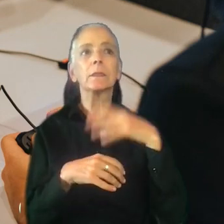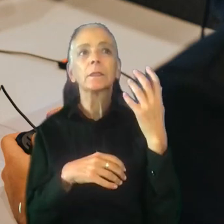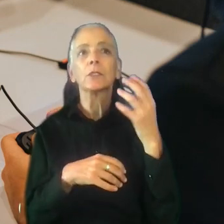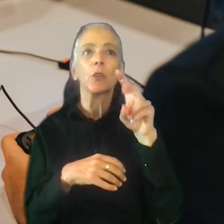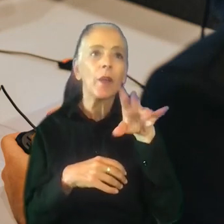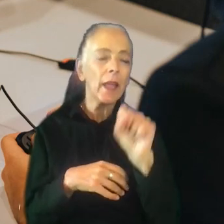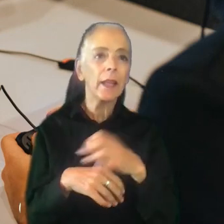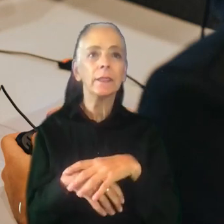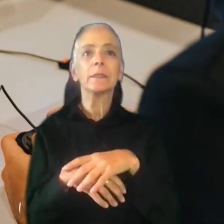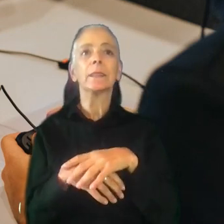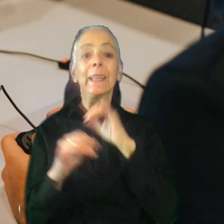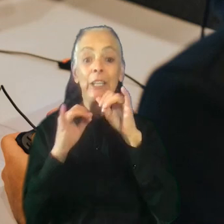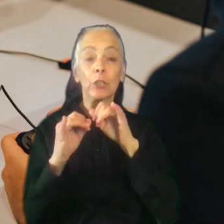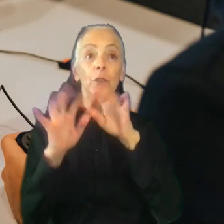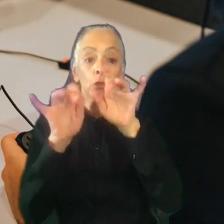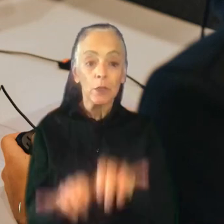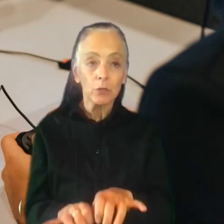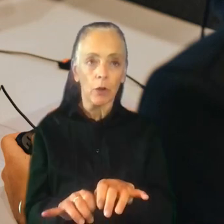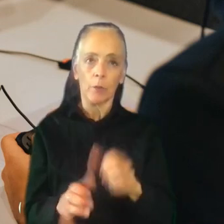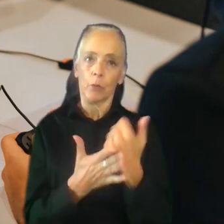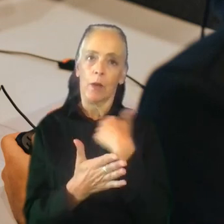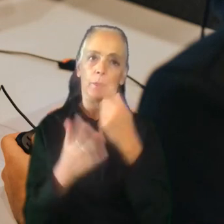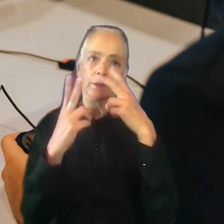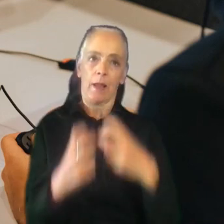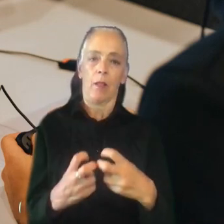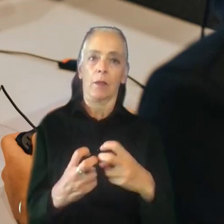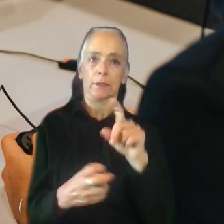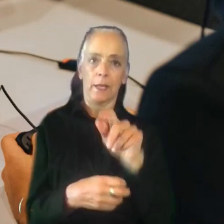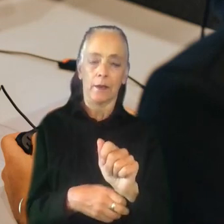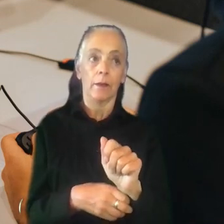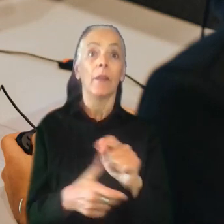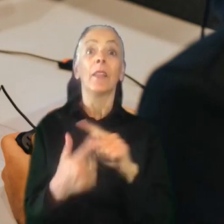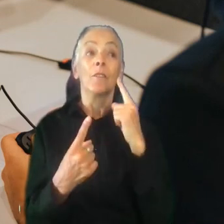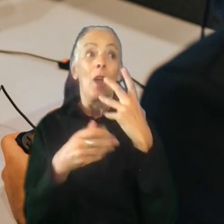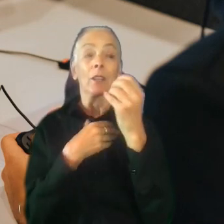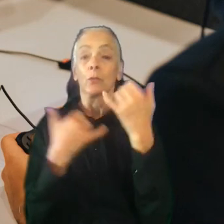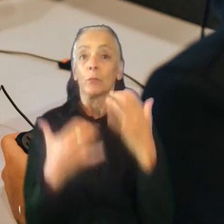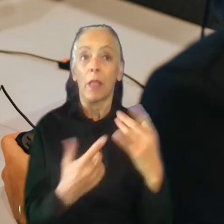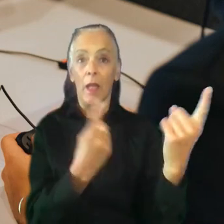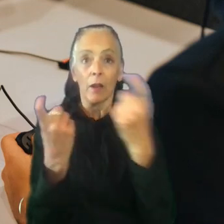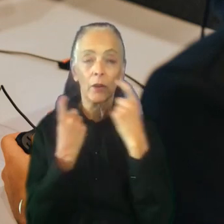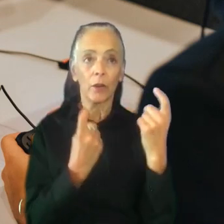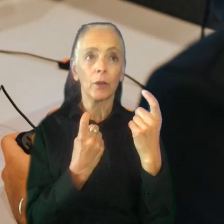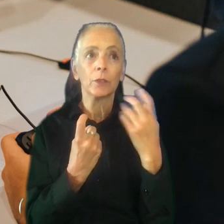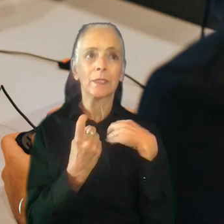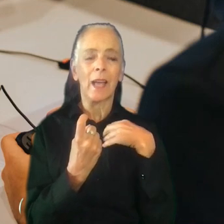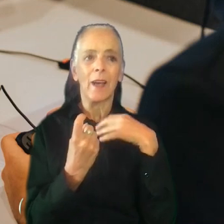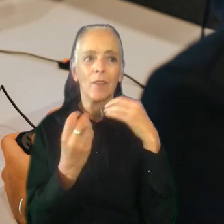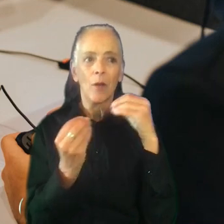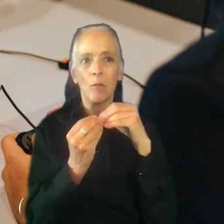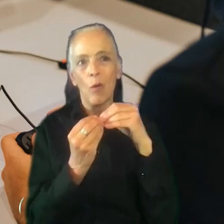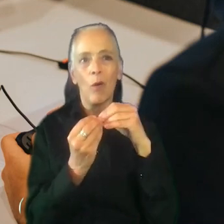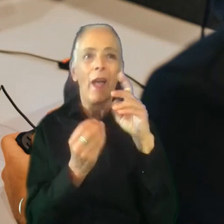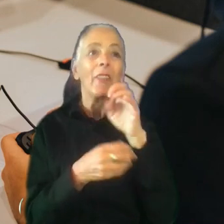to help as well analyze the data and so on. And then when getting external players in, there is all this legal and ethical aspect to it. So